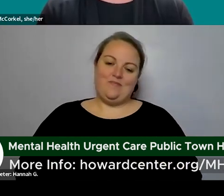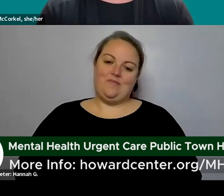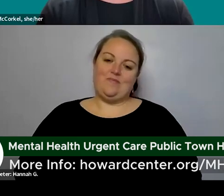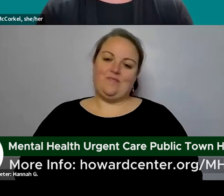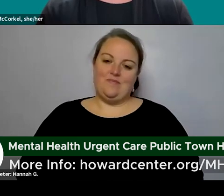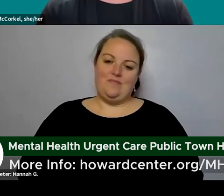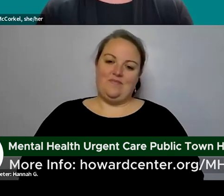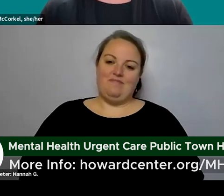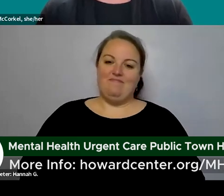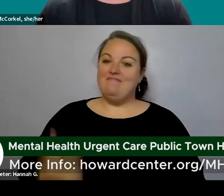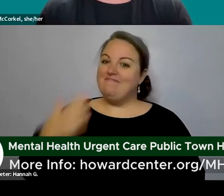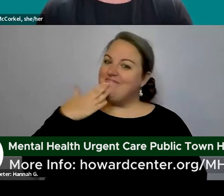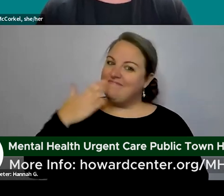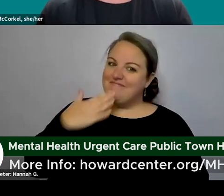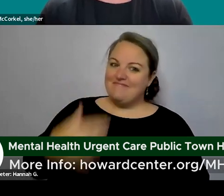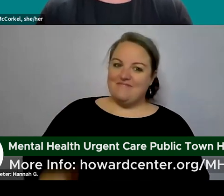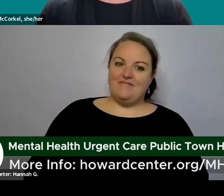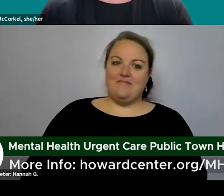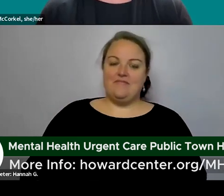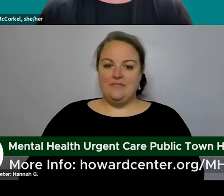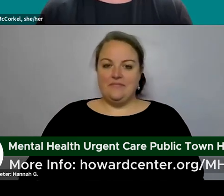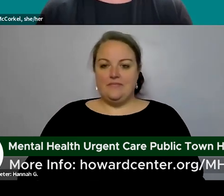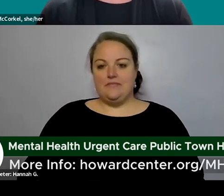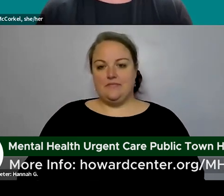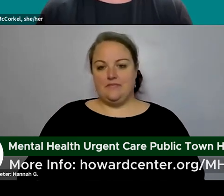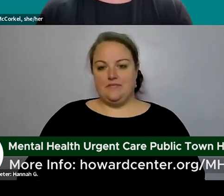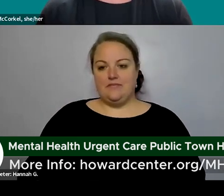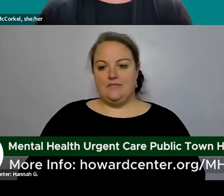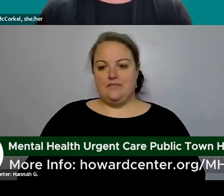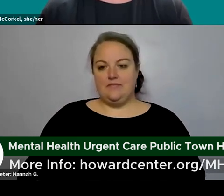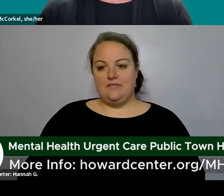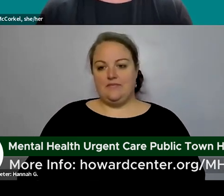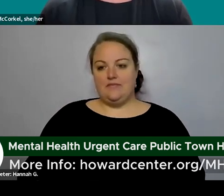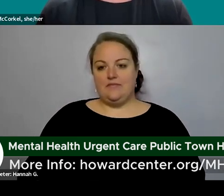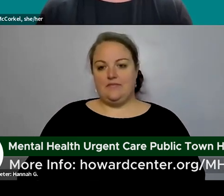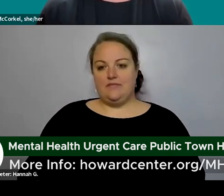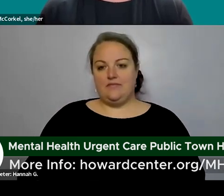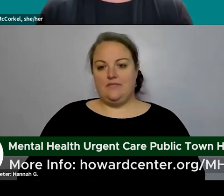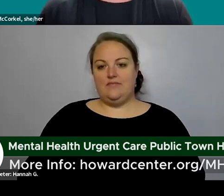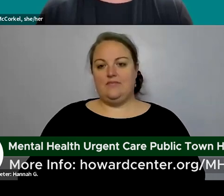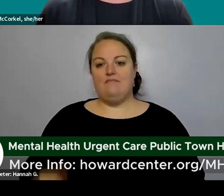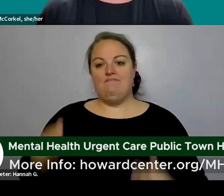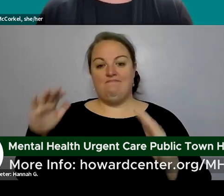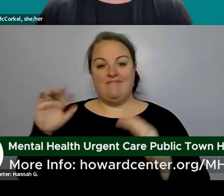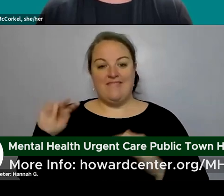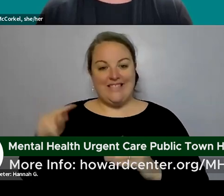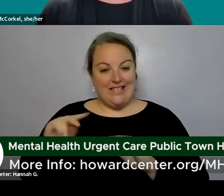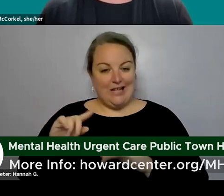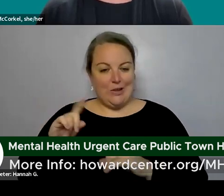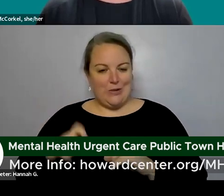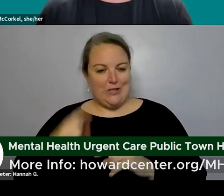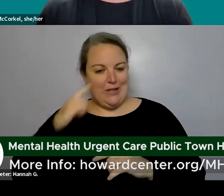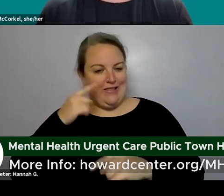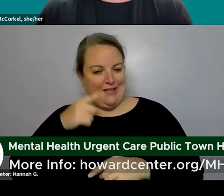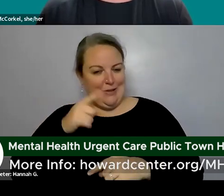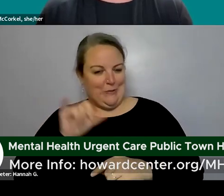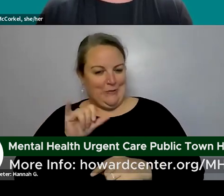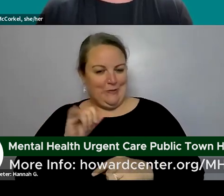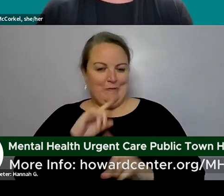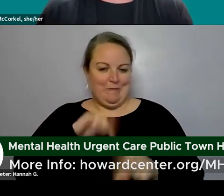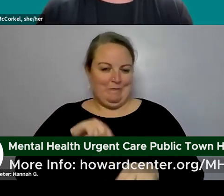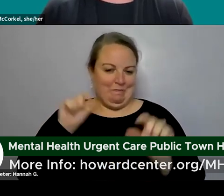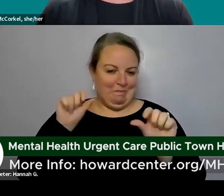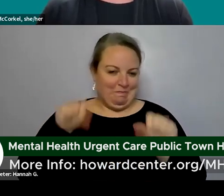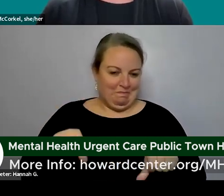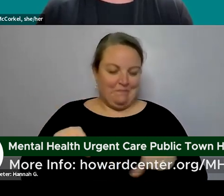okay thank you charlotte um this next question might also be for you as well charlotte um but first of